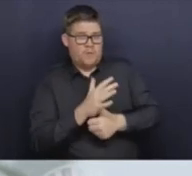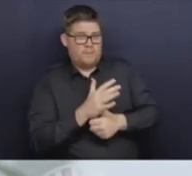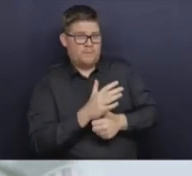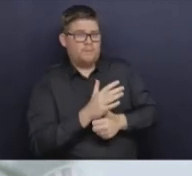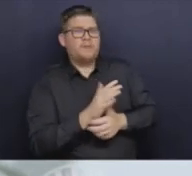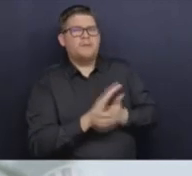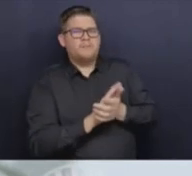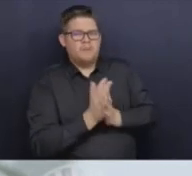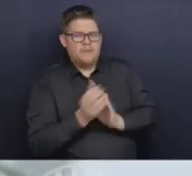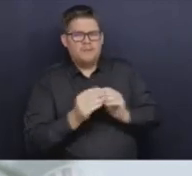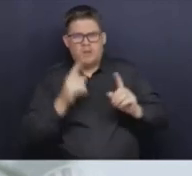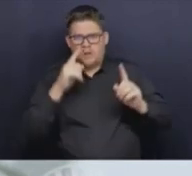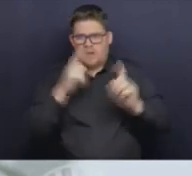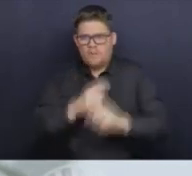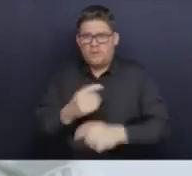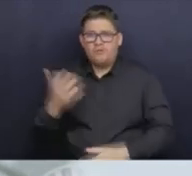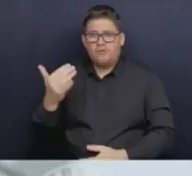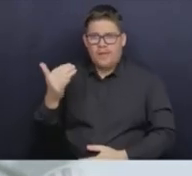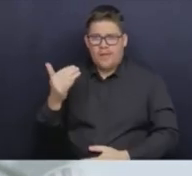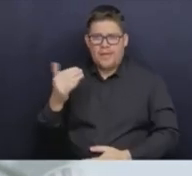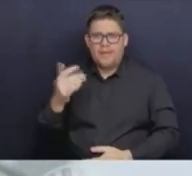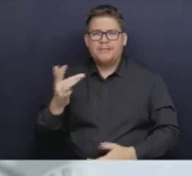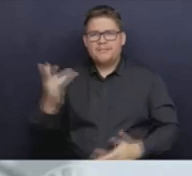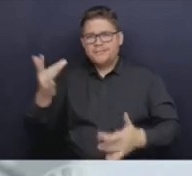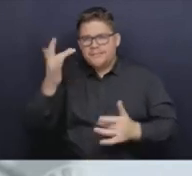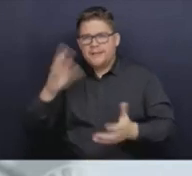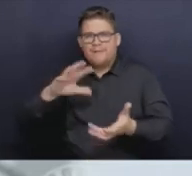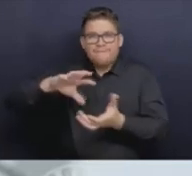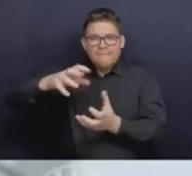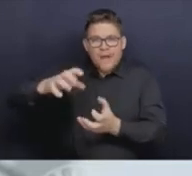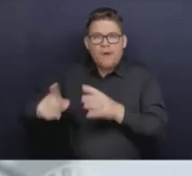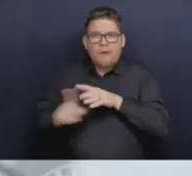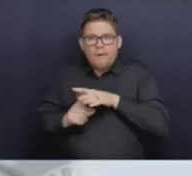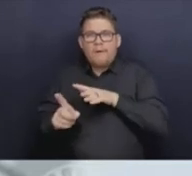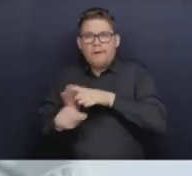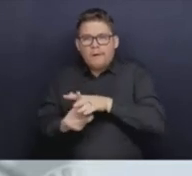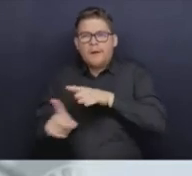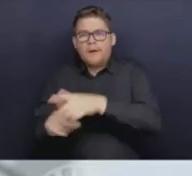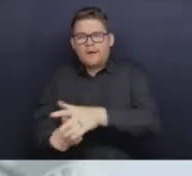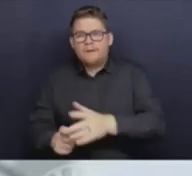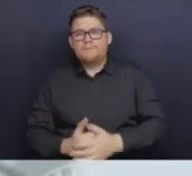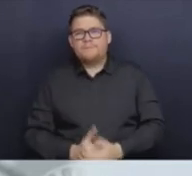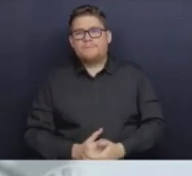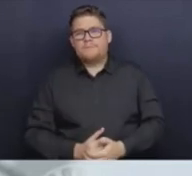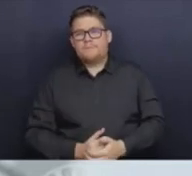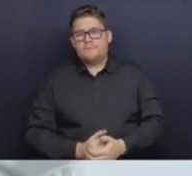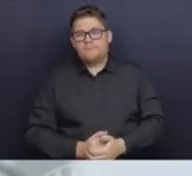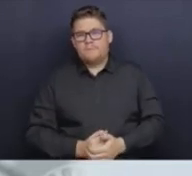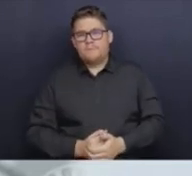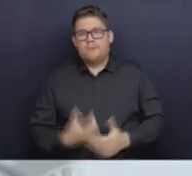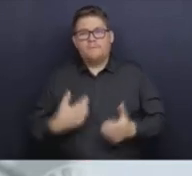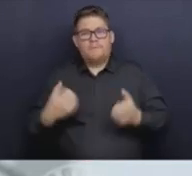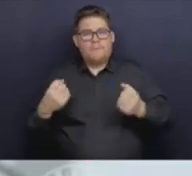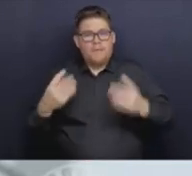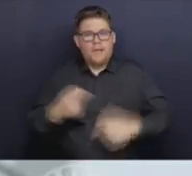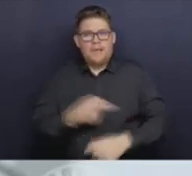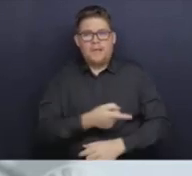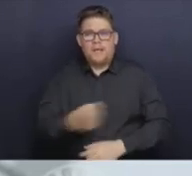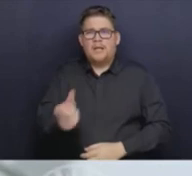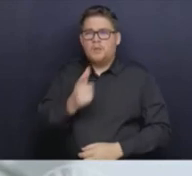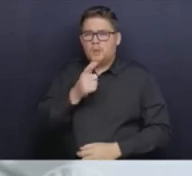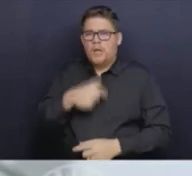virus has changed. We know that we have a high level of people who've had mostly mild, thankfully, infections from